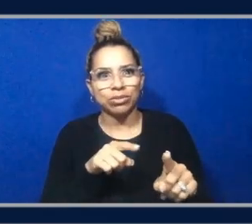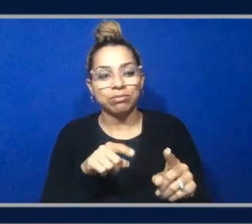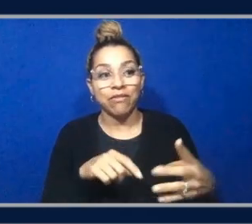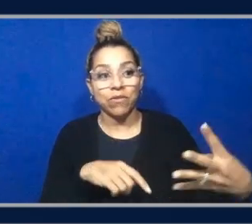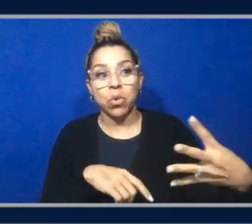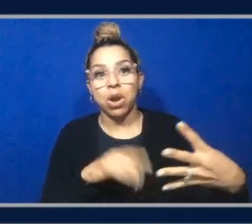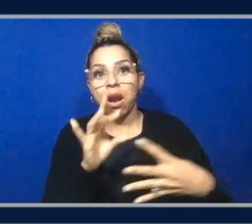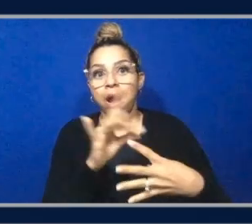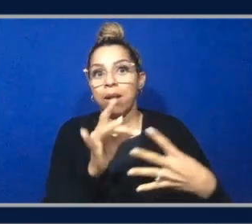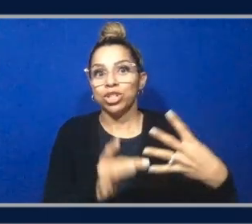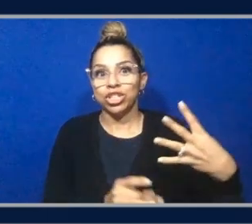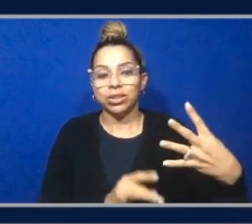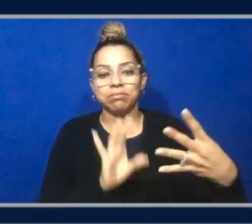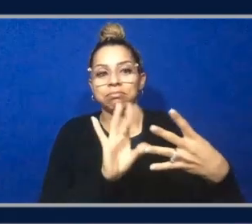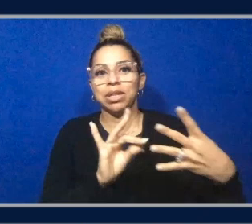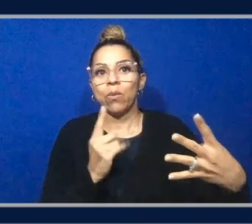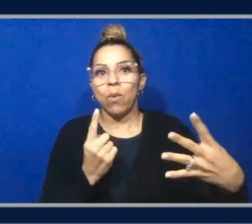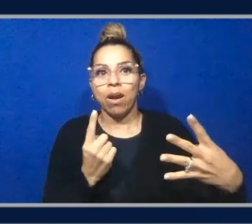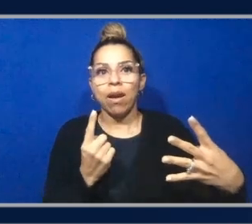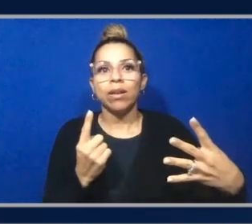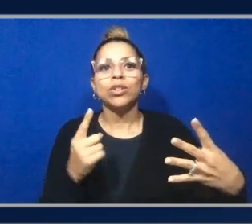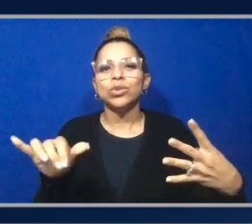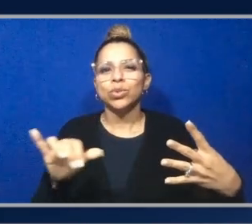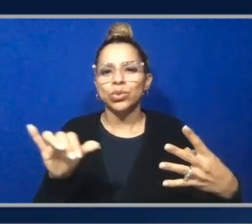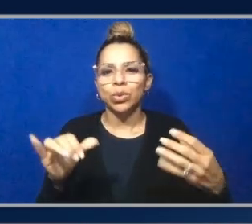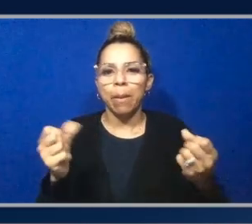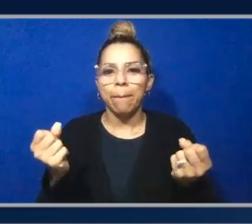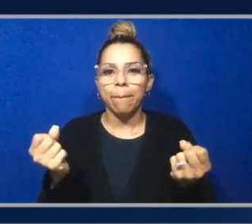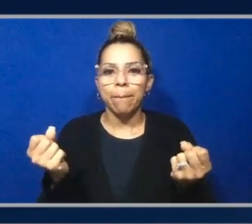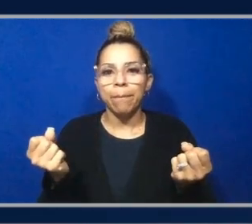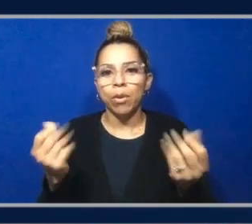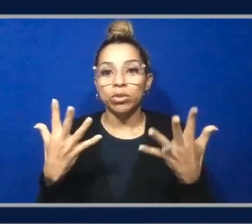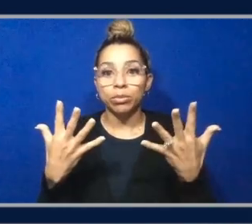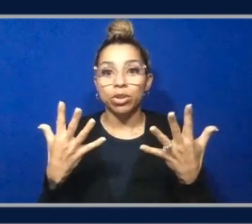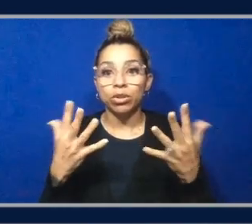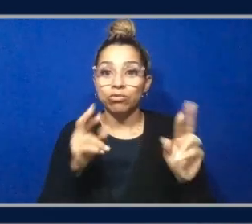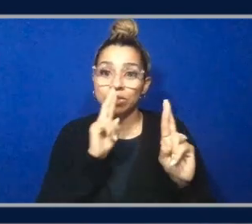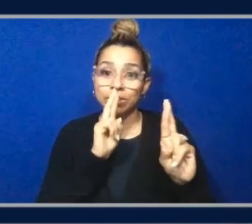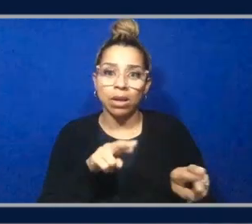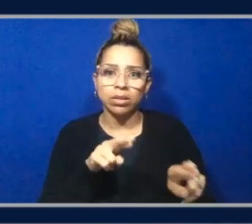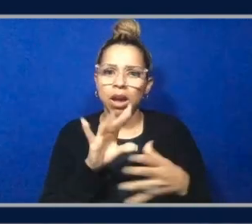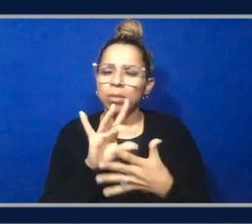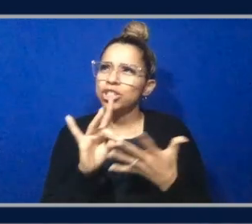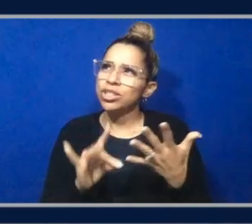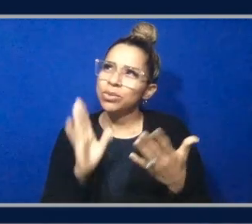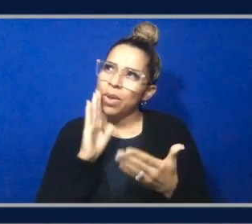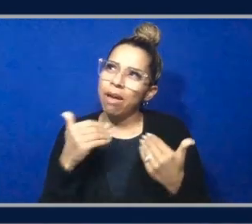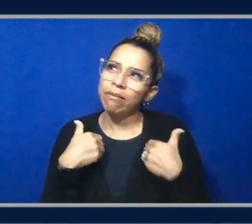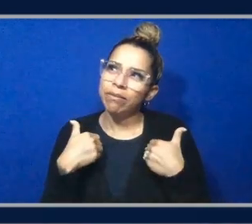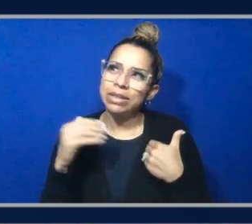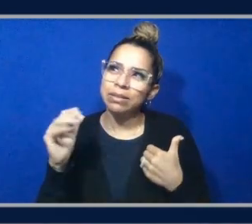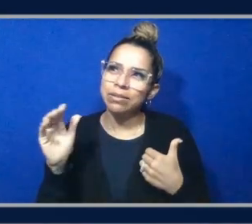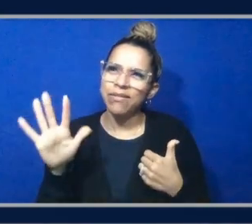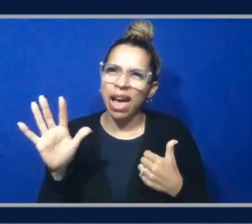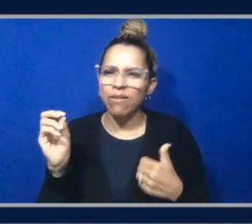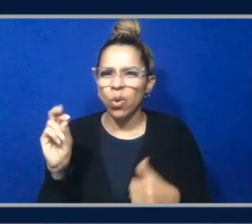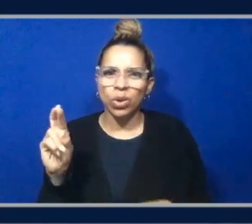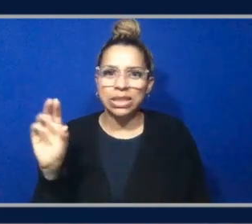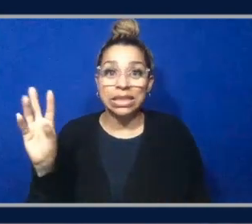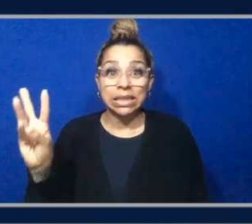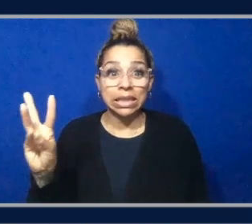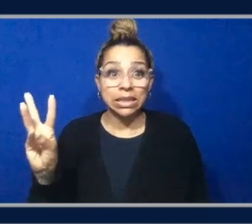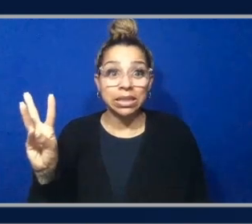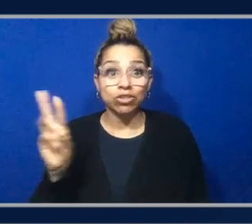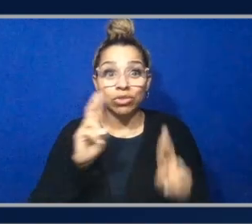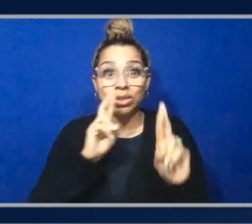response typically, which you have four. Well, actually you have five or six, but hold on five, six. Yeah. Five or six response options. right. And